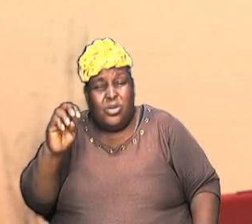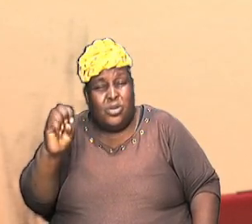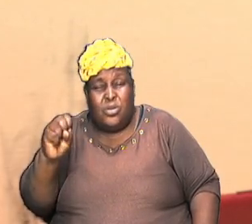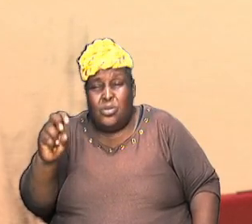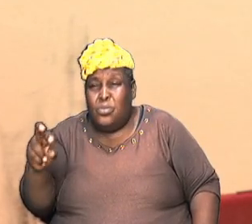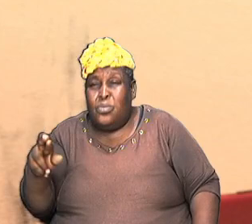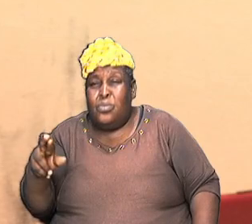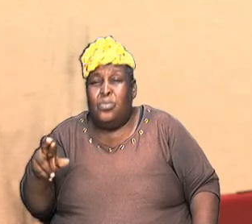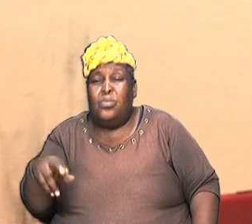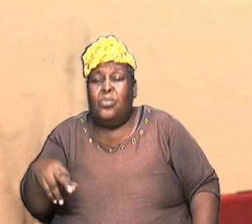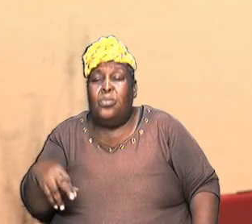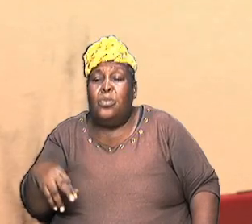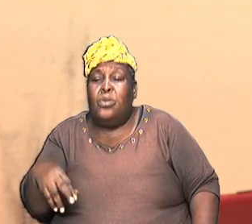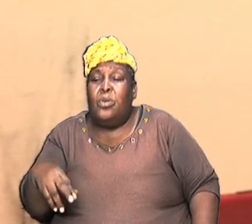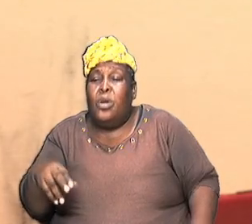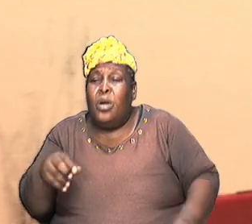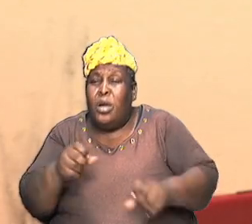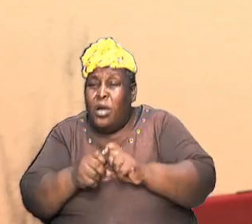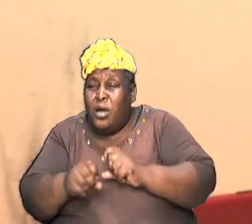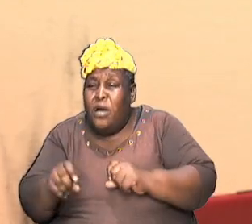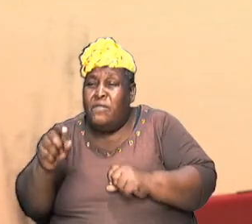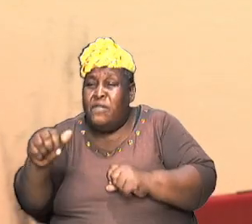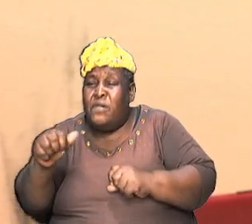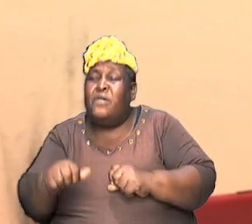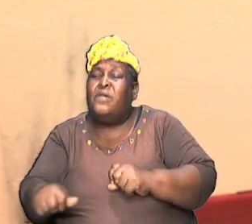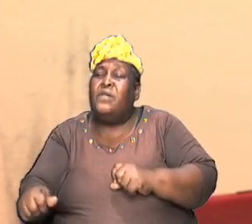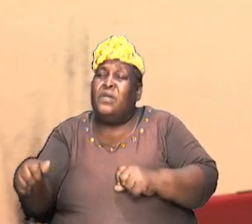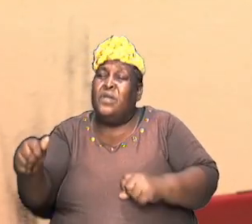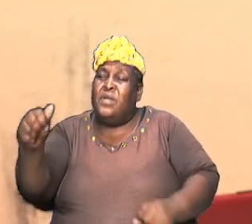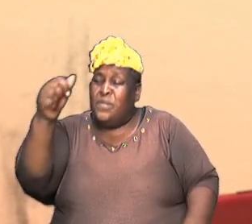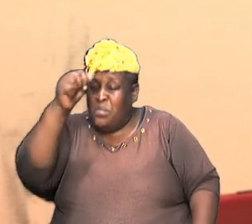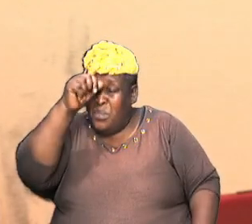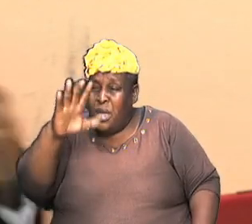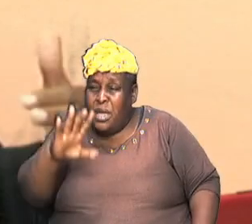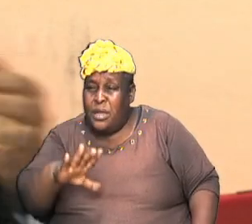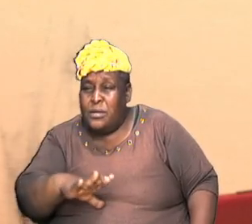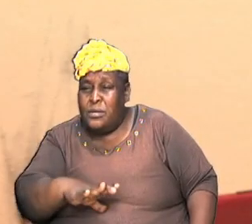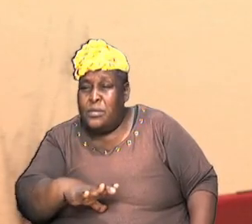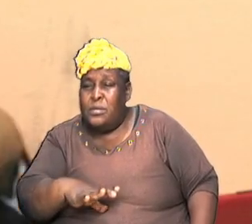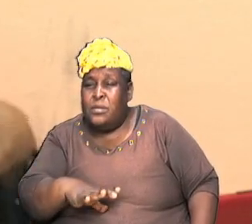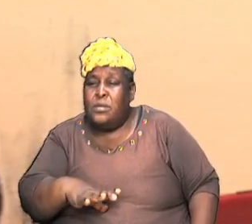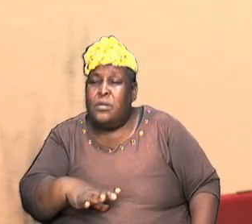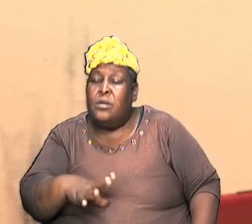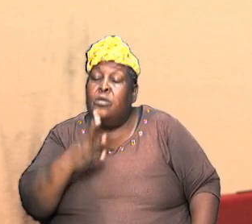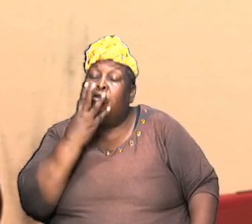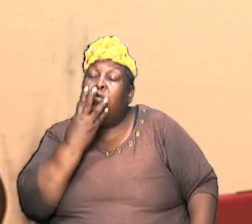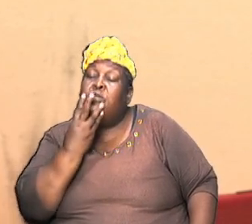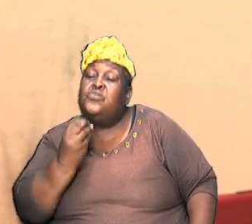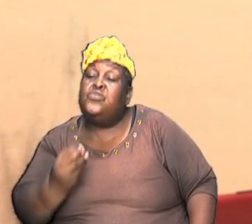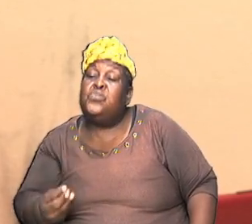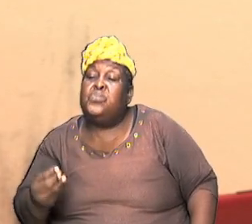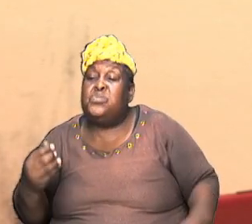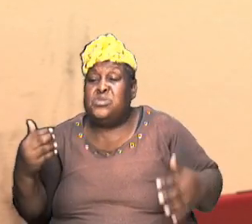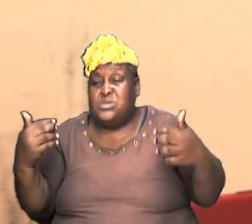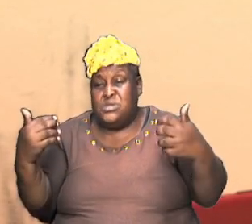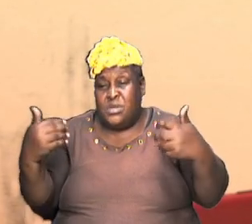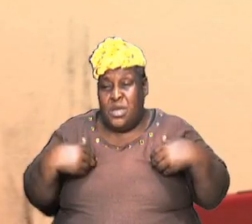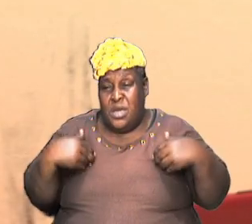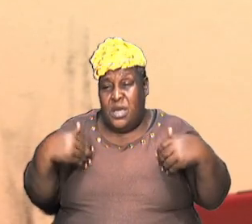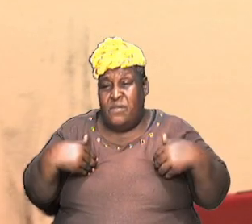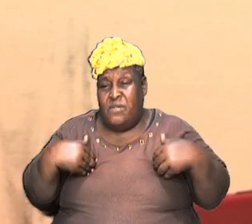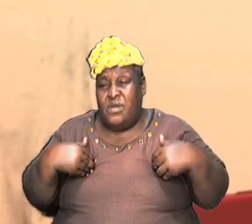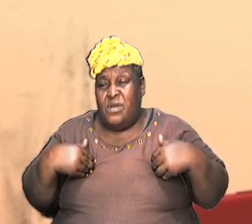remember remember this now we're stepping into some things so follow me now remember this now the Jews have a